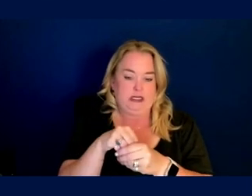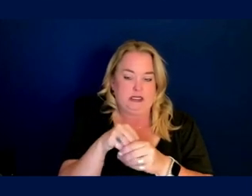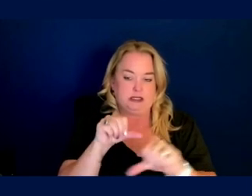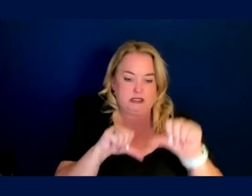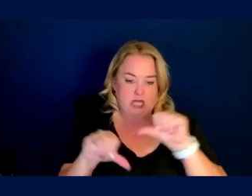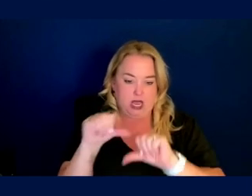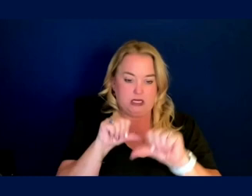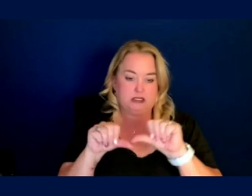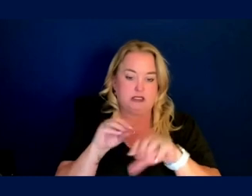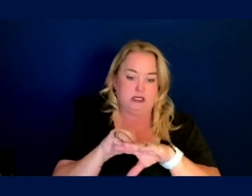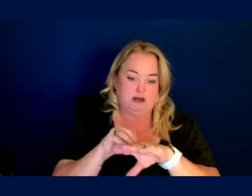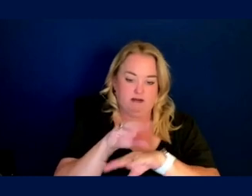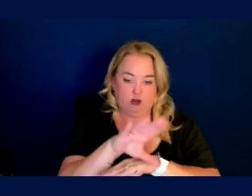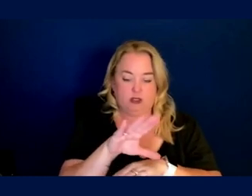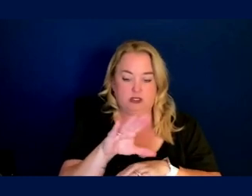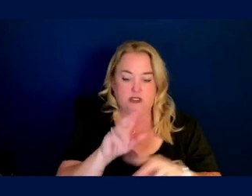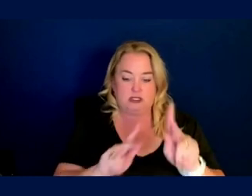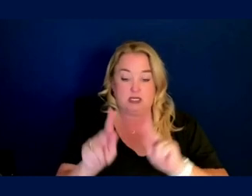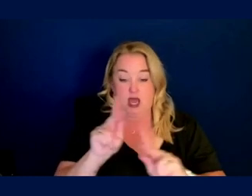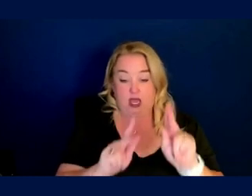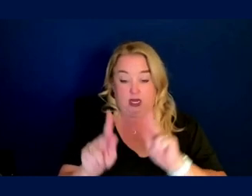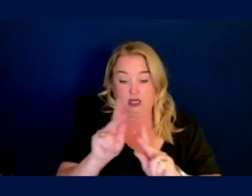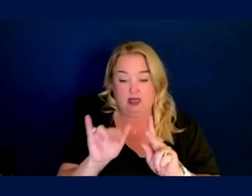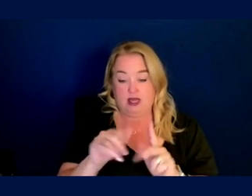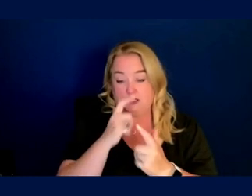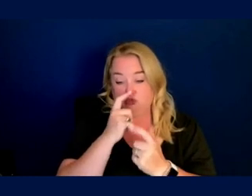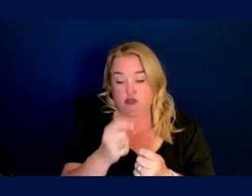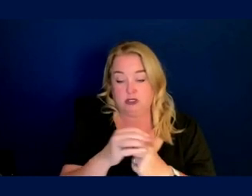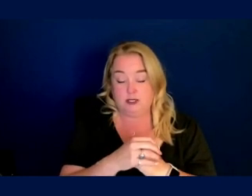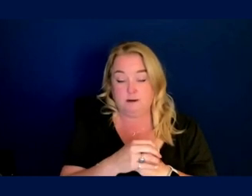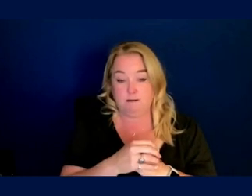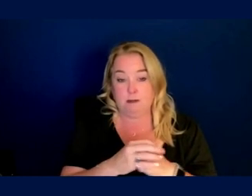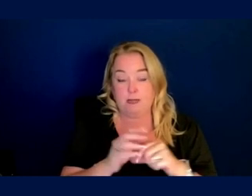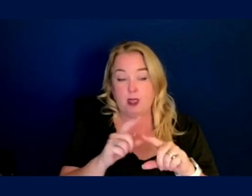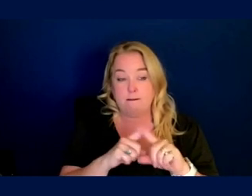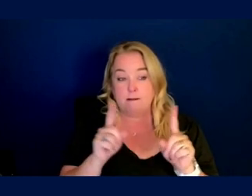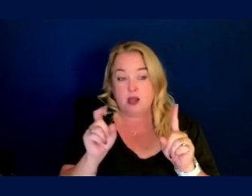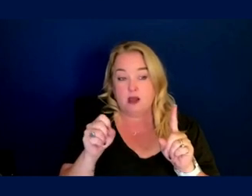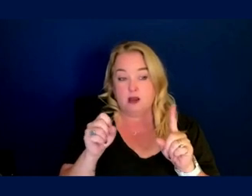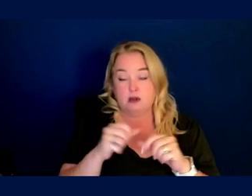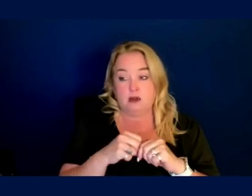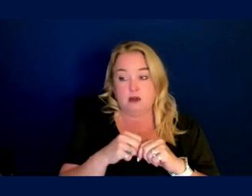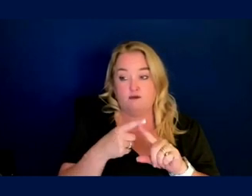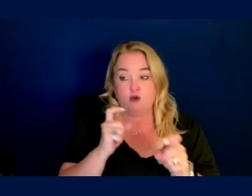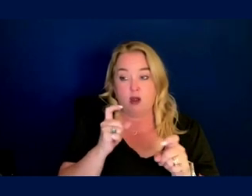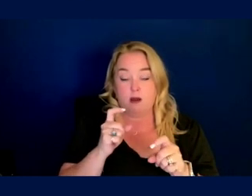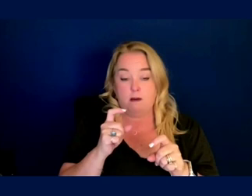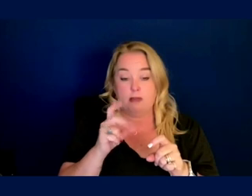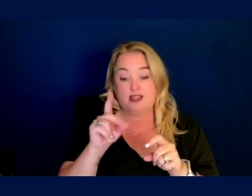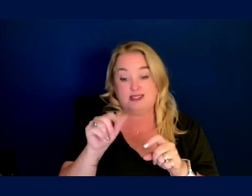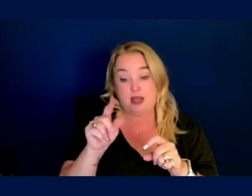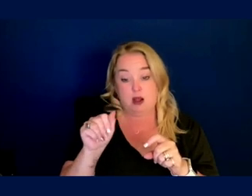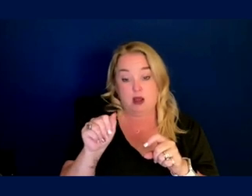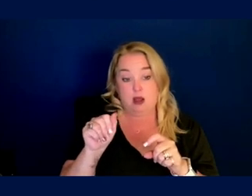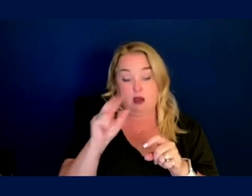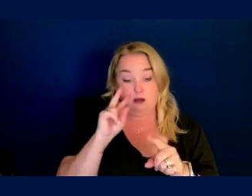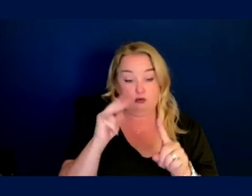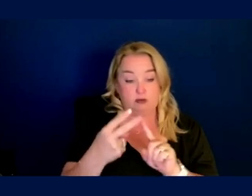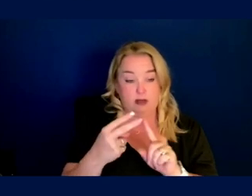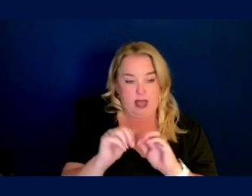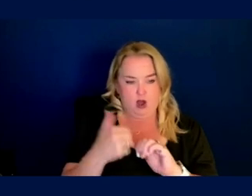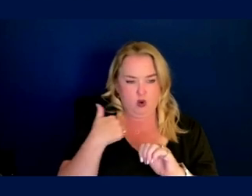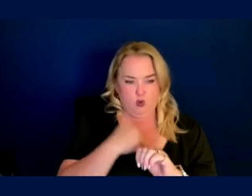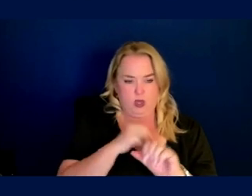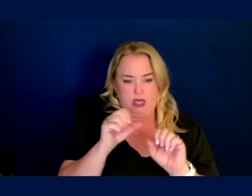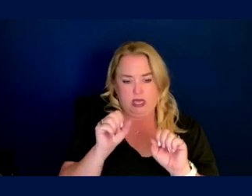that's a great unknown and a really interesting one. Um, but you know, even from a, from a data standpoint, how can we collect